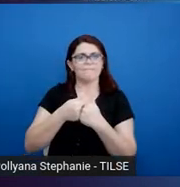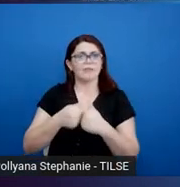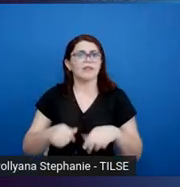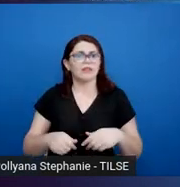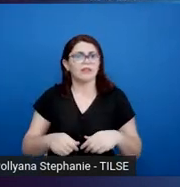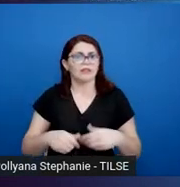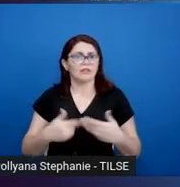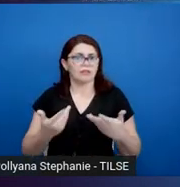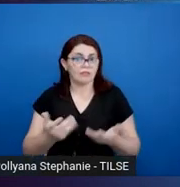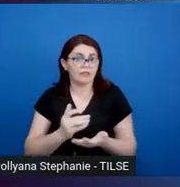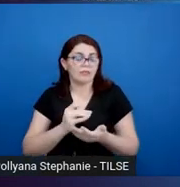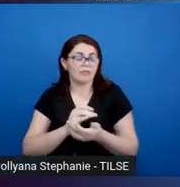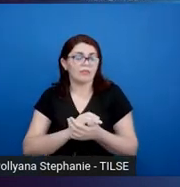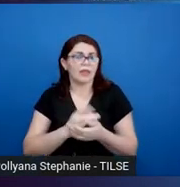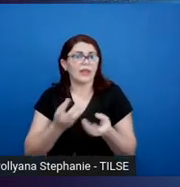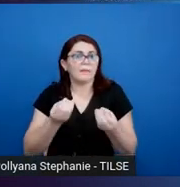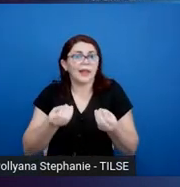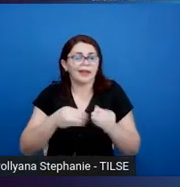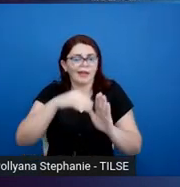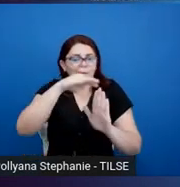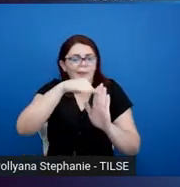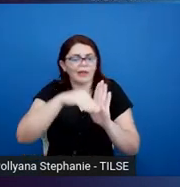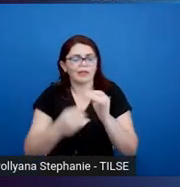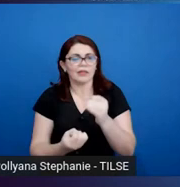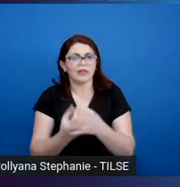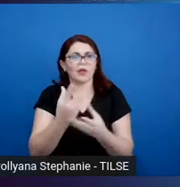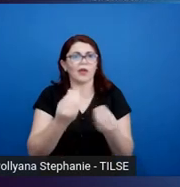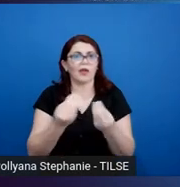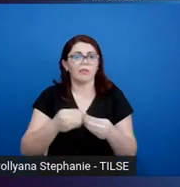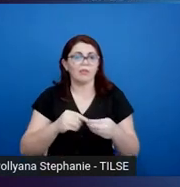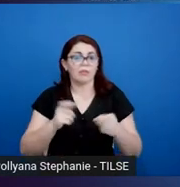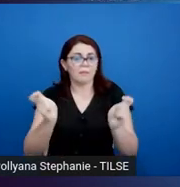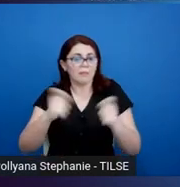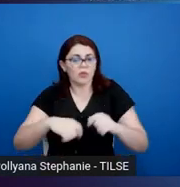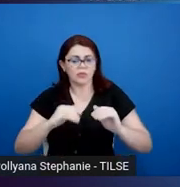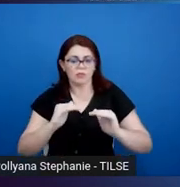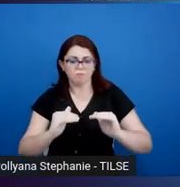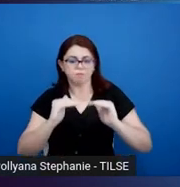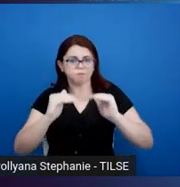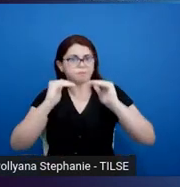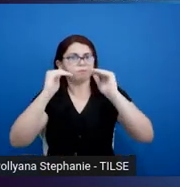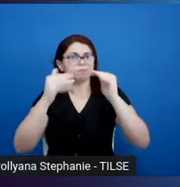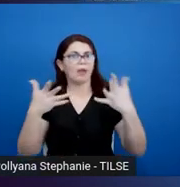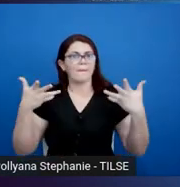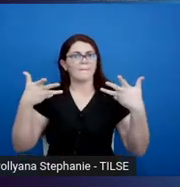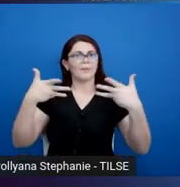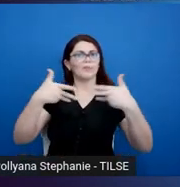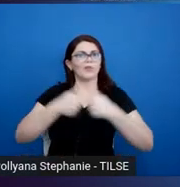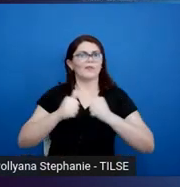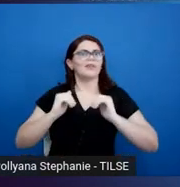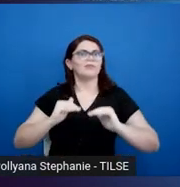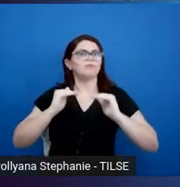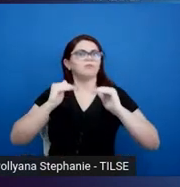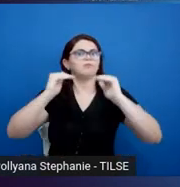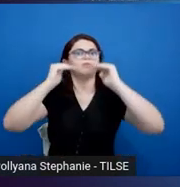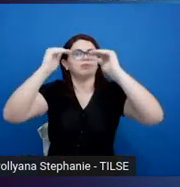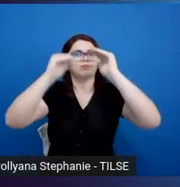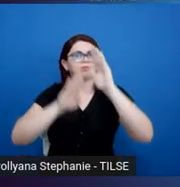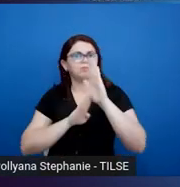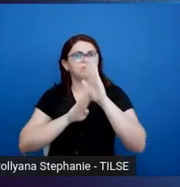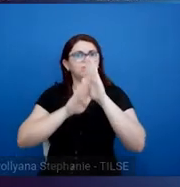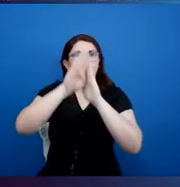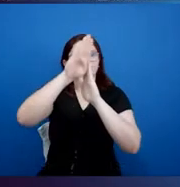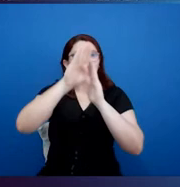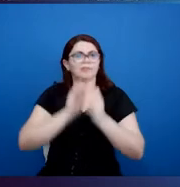is so that people can acquire a higher proficiency level of English. That's why students sign up. That's why universities, one